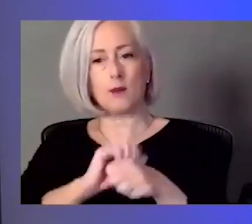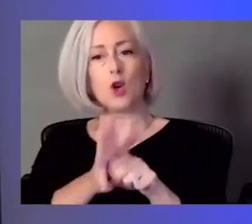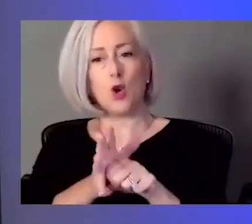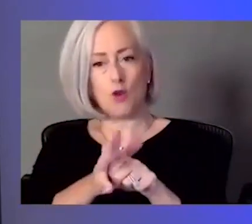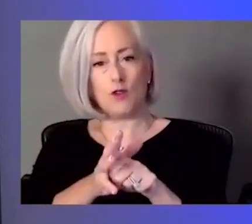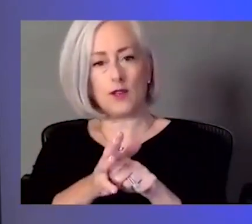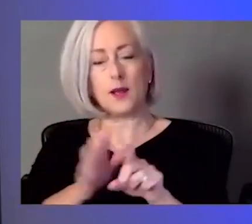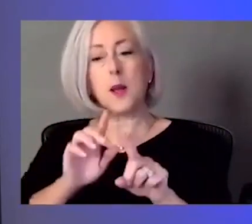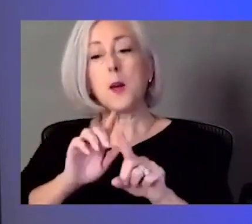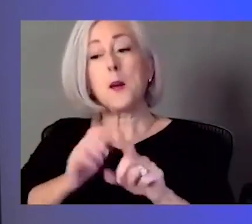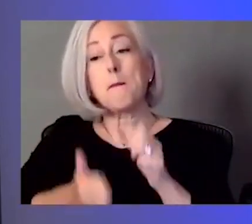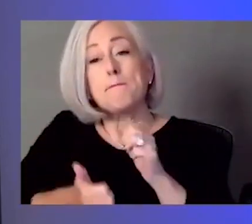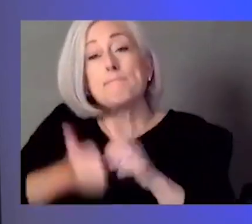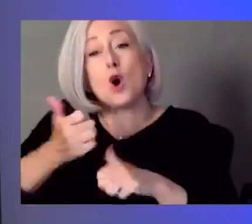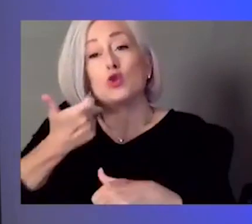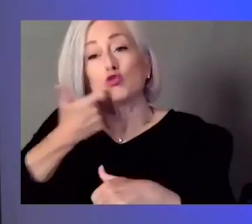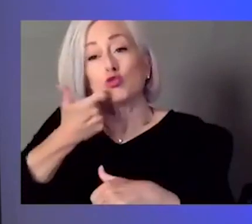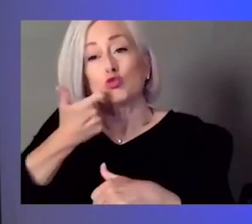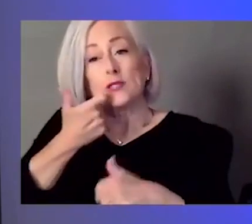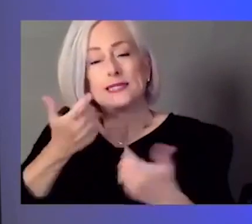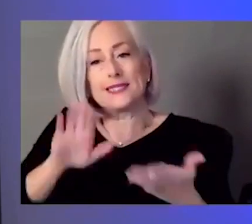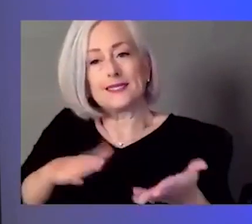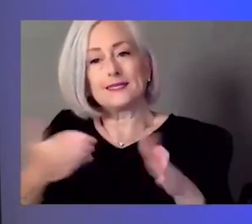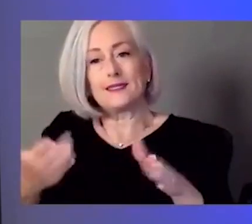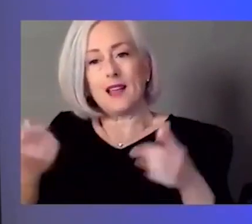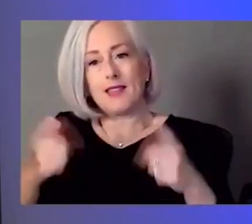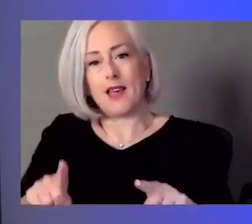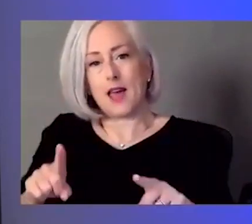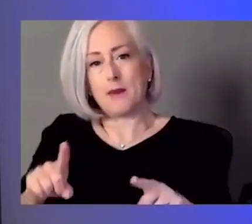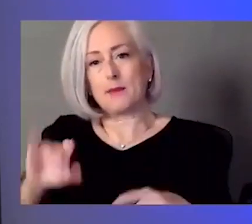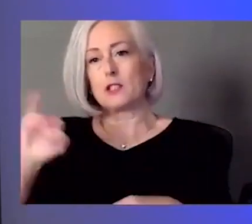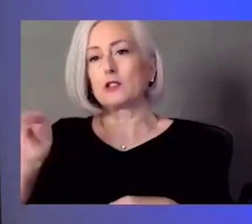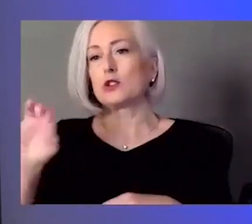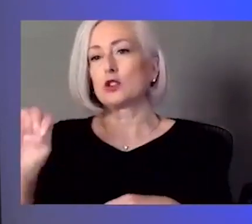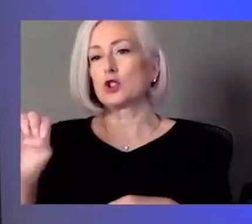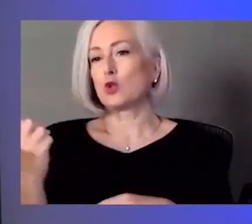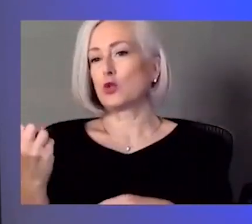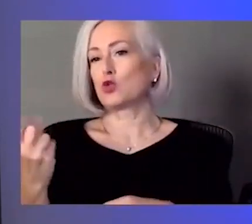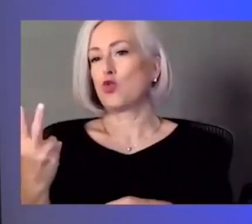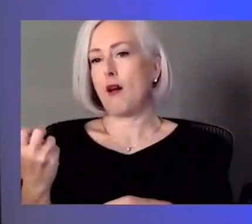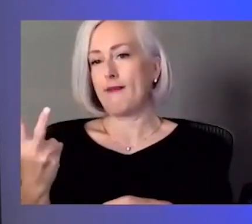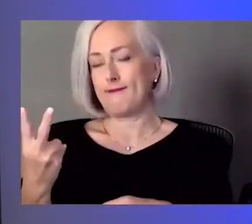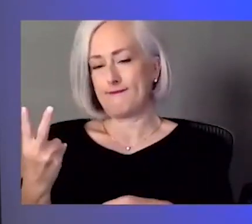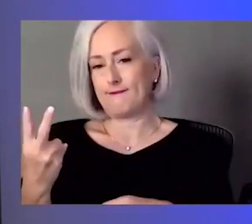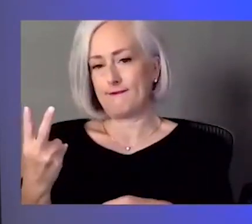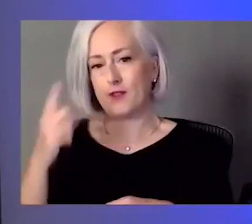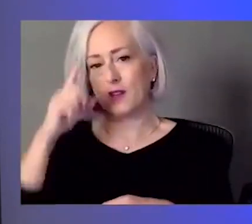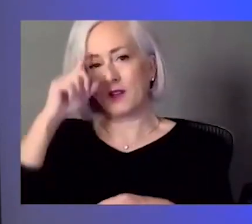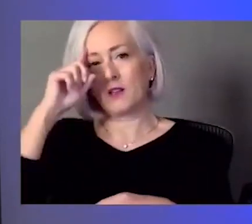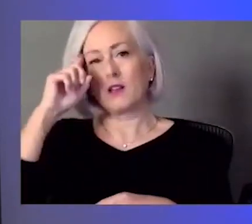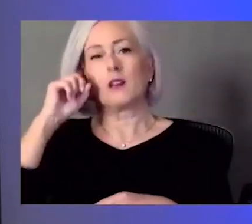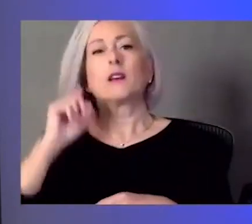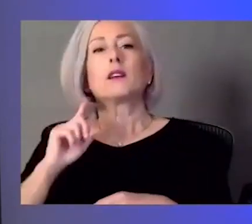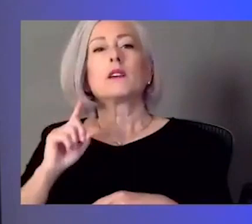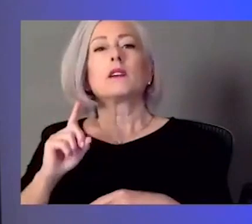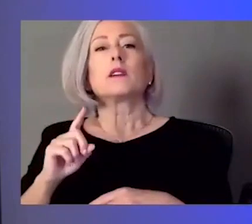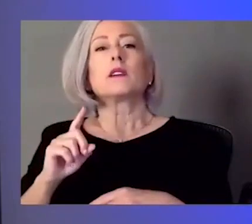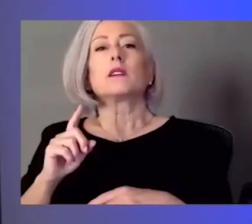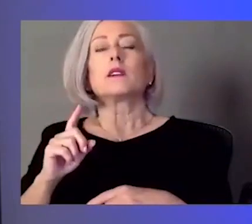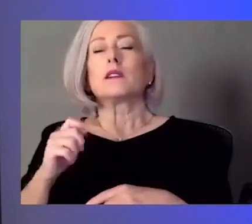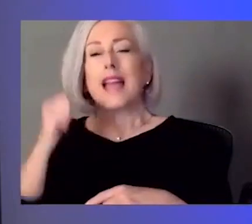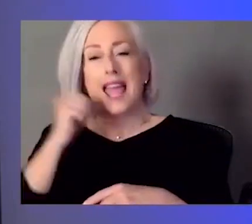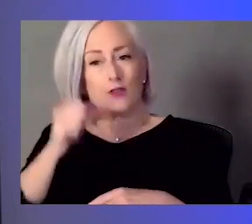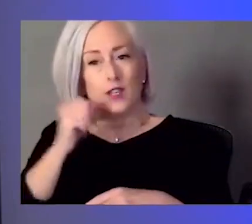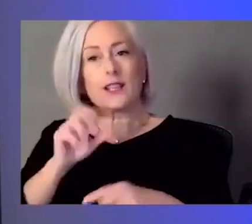recent one was, on the 12th of June. Um, again, something, a limitation to the data that I report every day on COVID